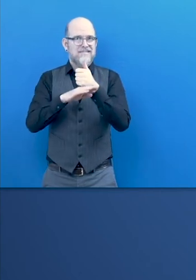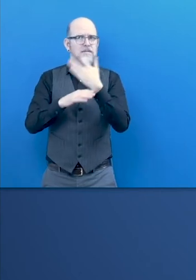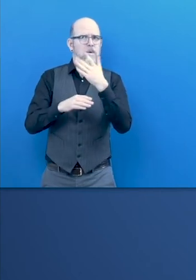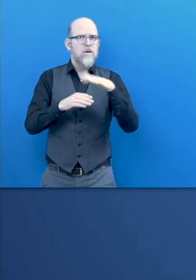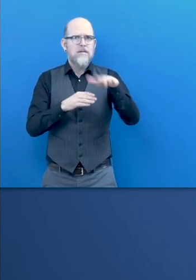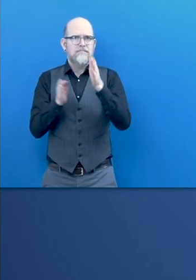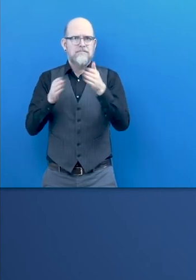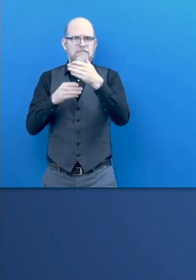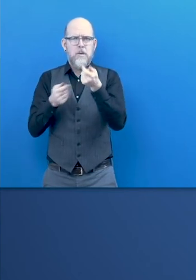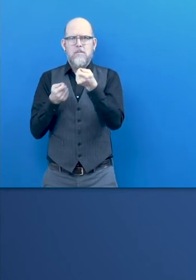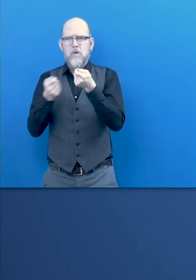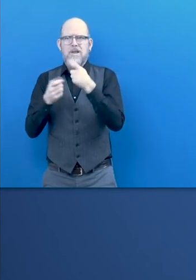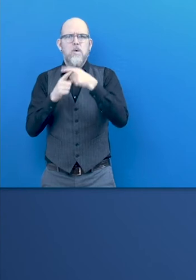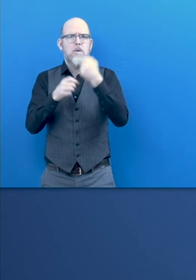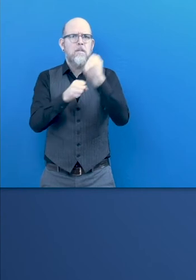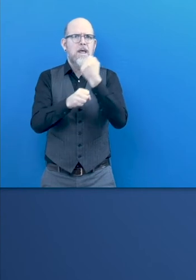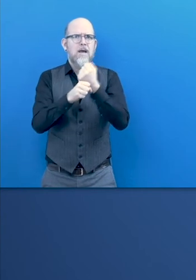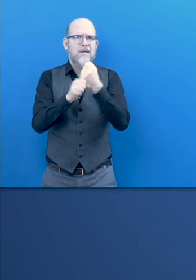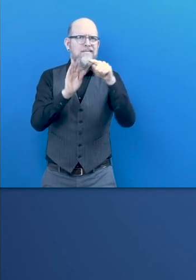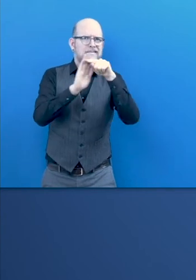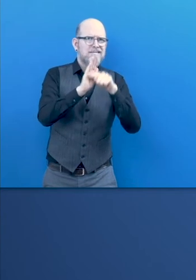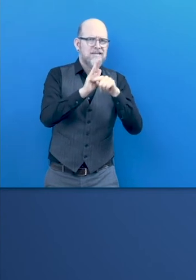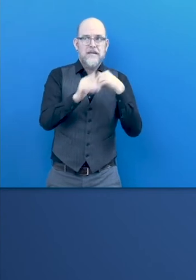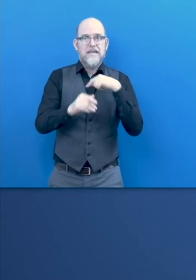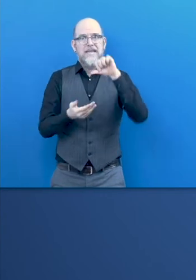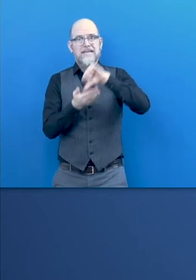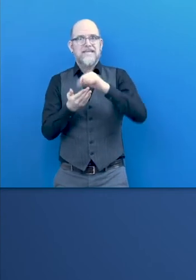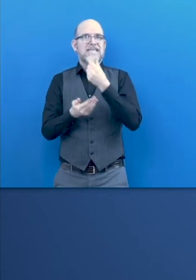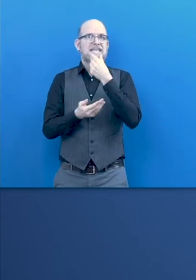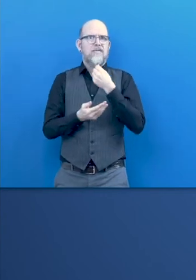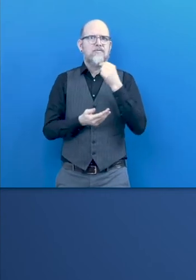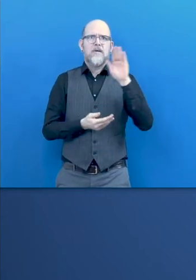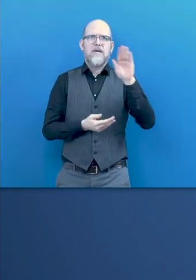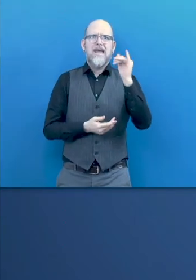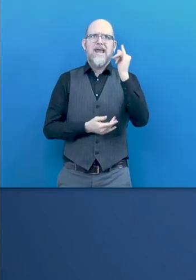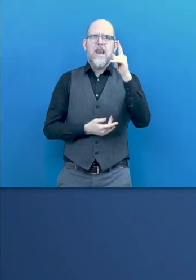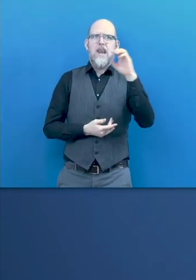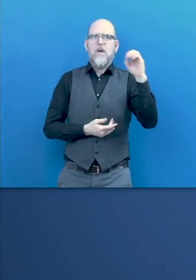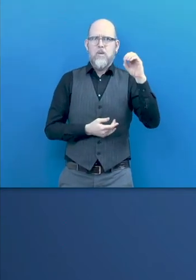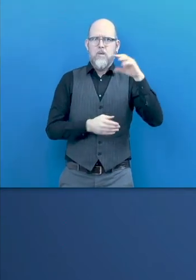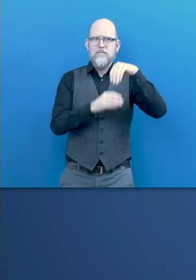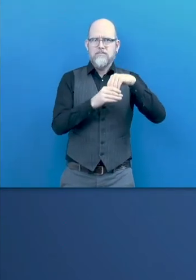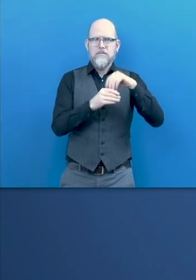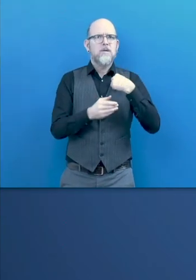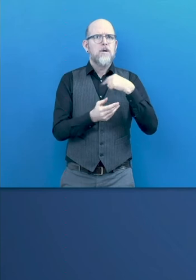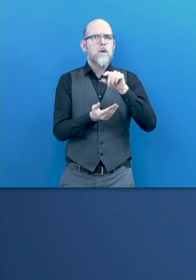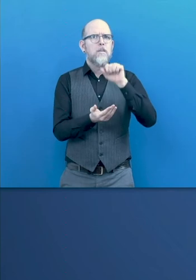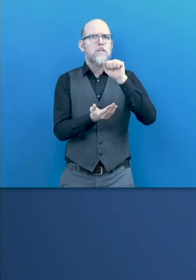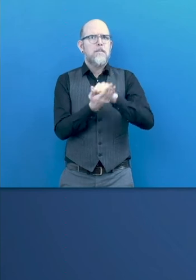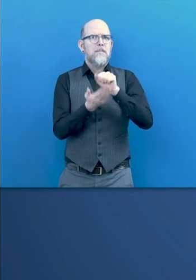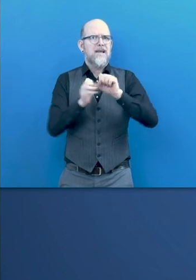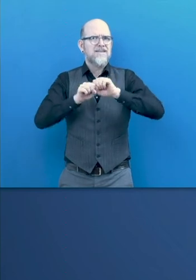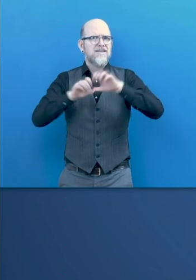ILO in Geneva. I'm very pleased to be part of the session today at which we are launching the latest publication